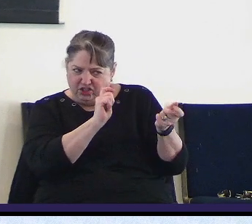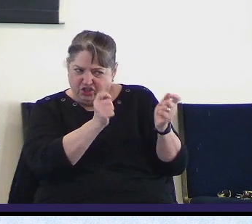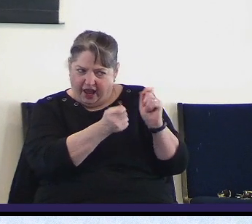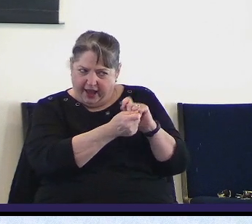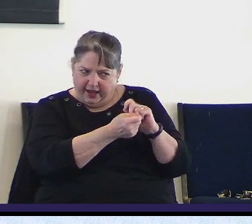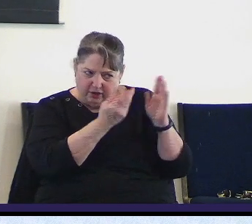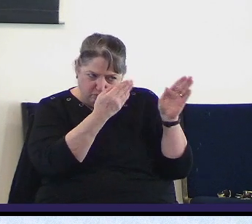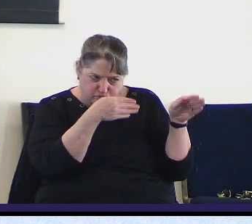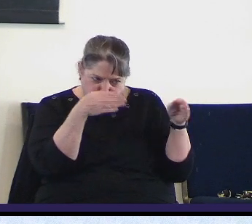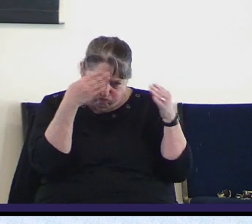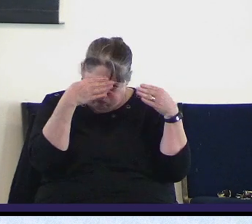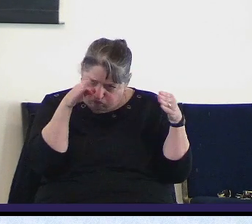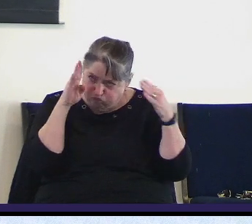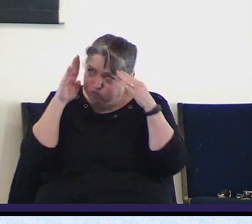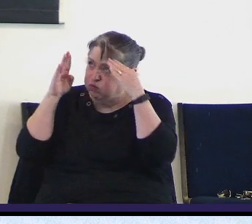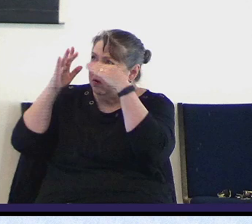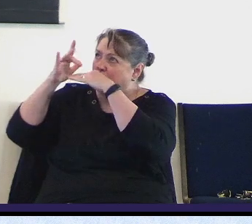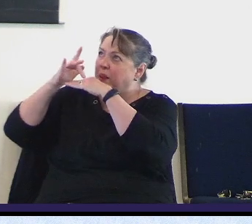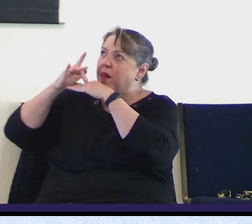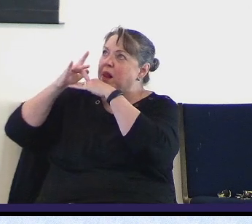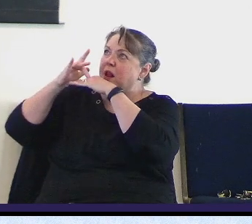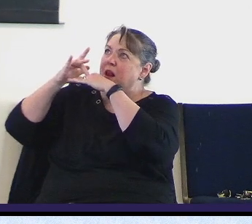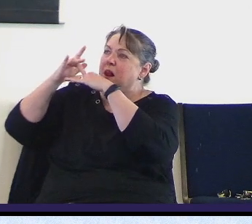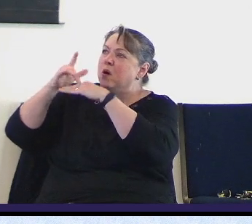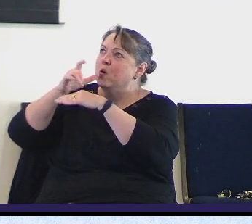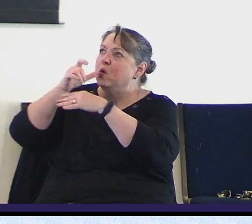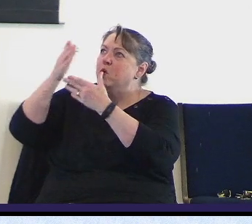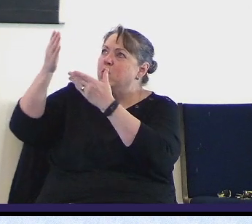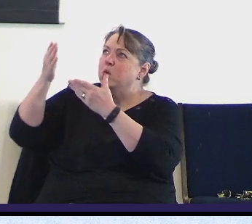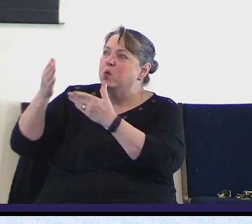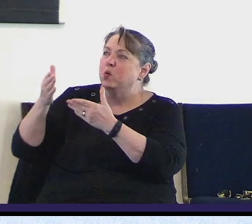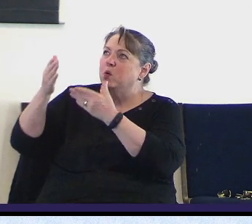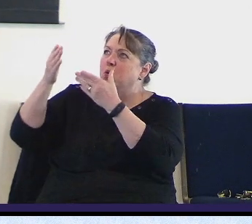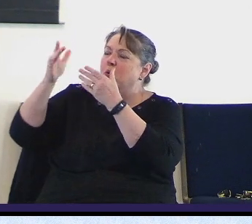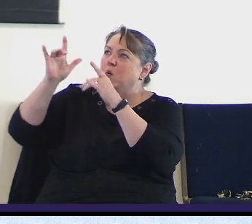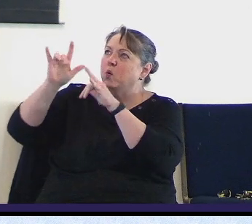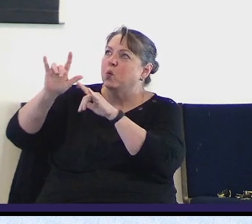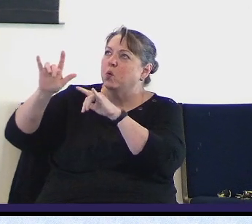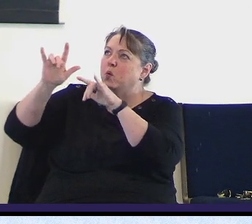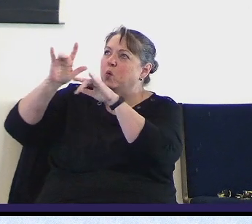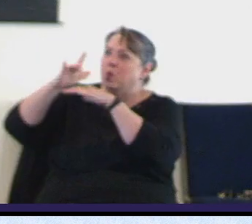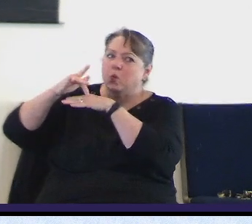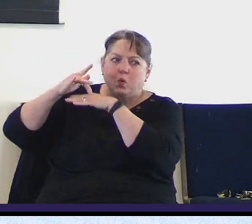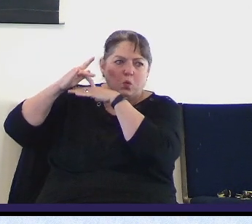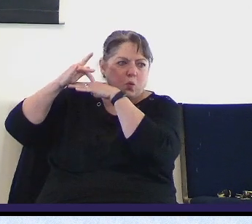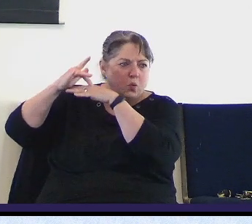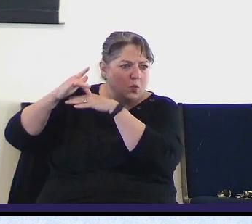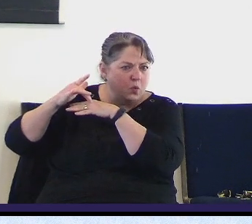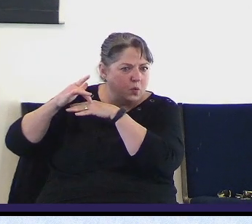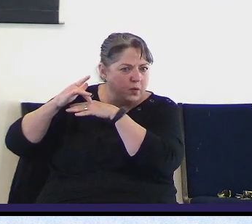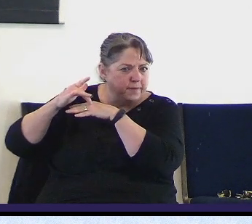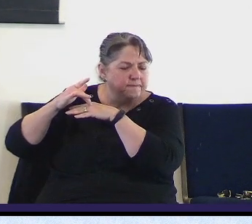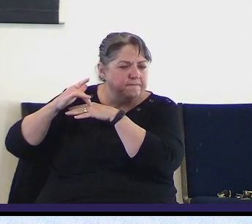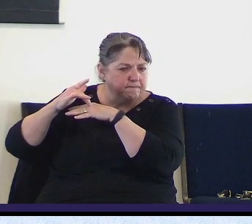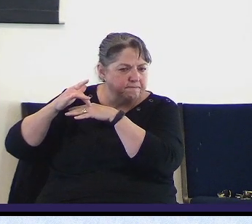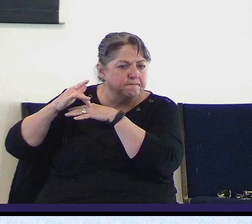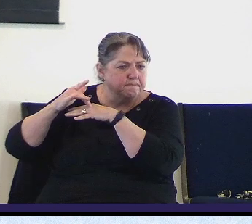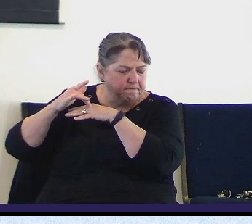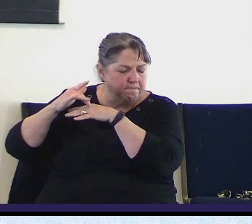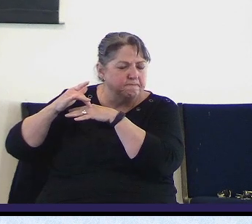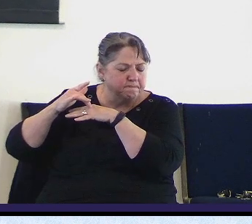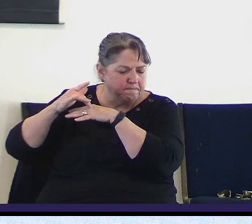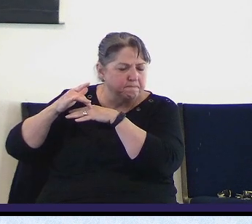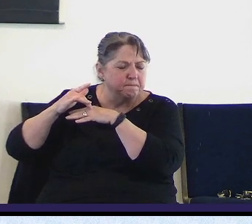is or was to him to David himself and so his consolation was in knowing that someone said when the enemy